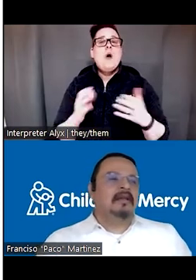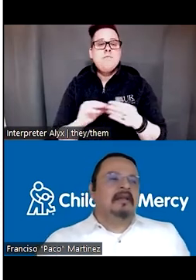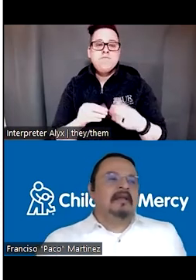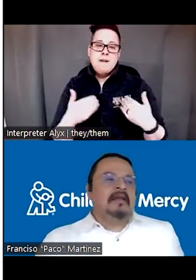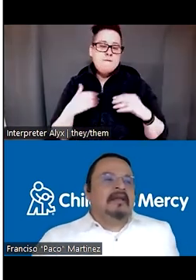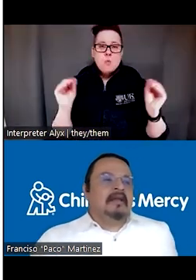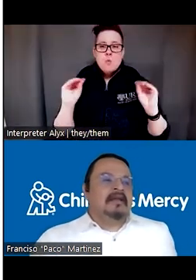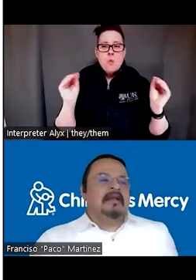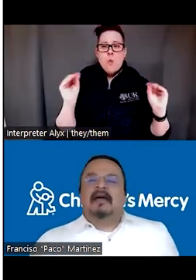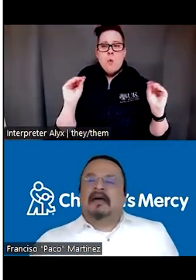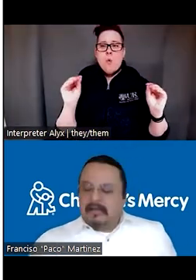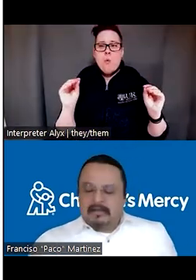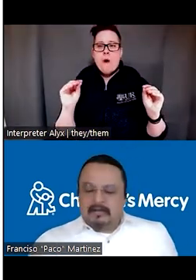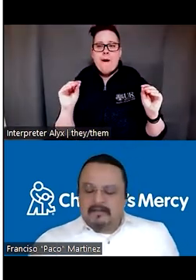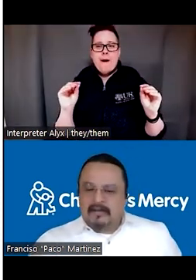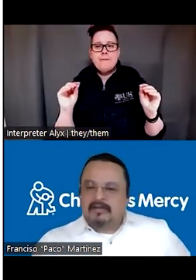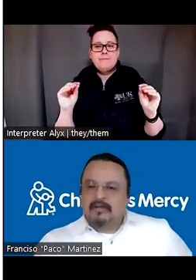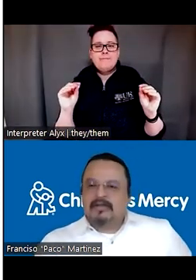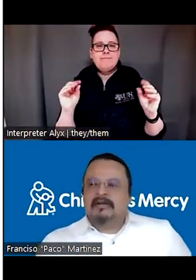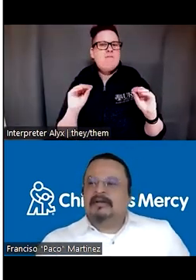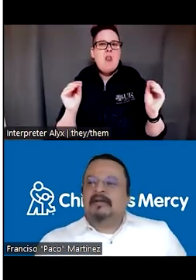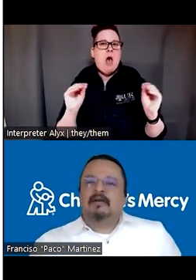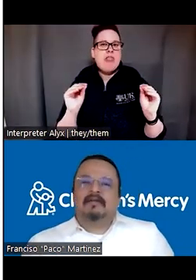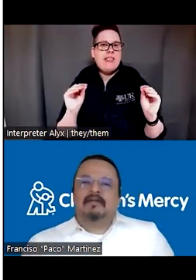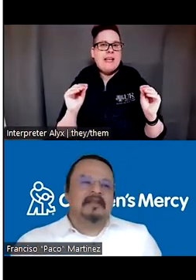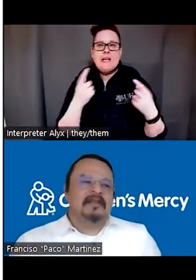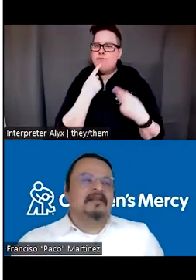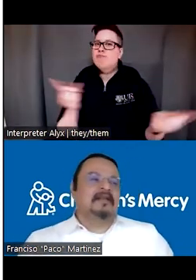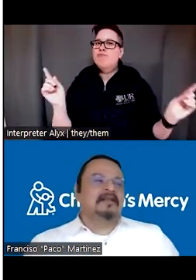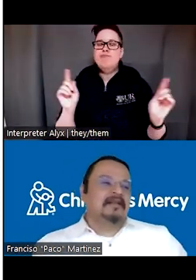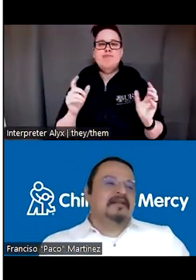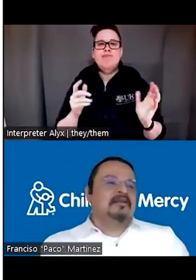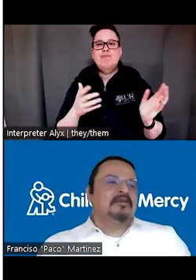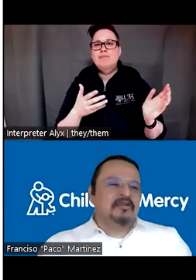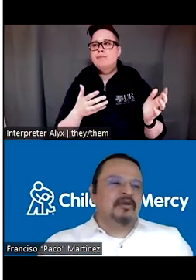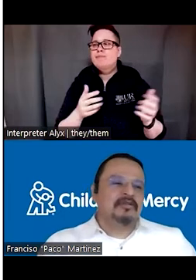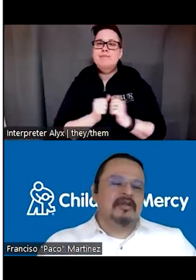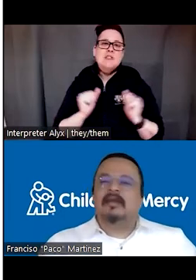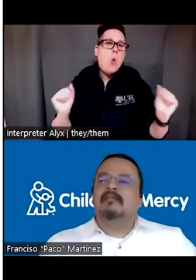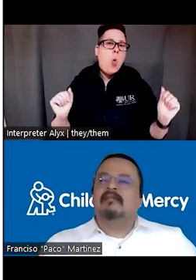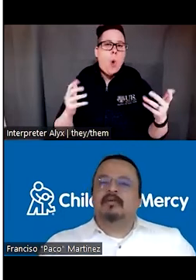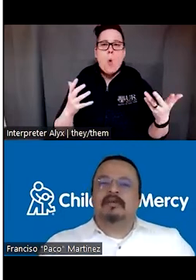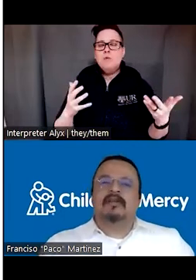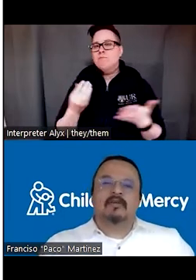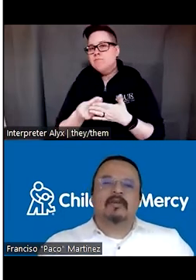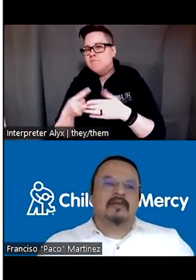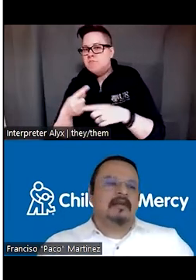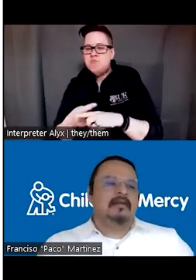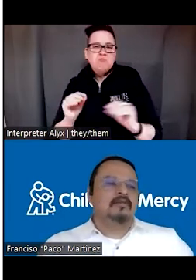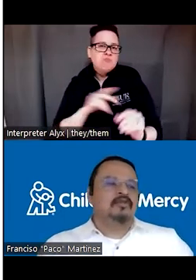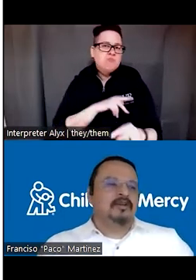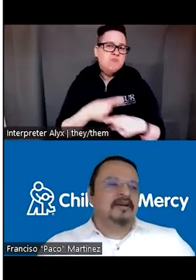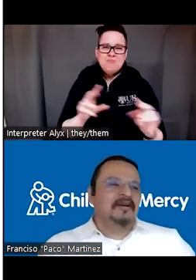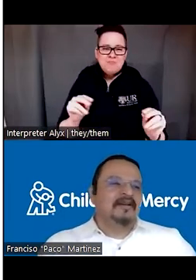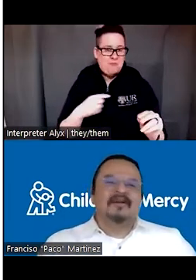any any I don't have anything to declare. I don't have anything that I need to disclose. I am doing this because I